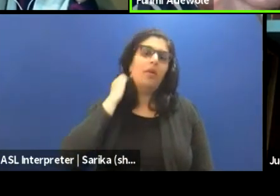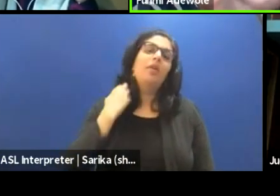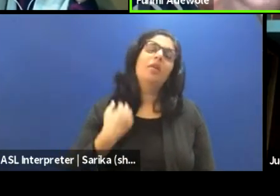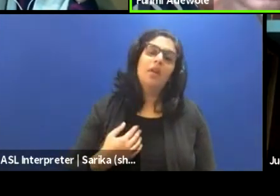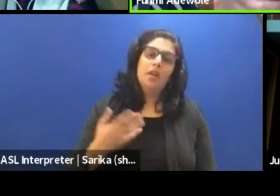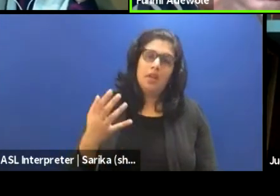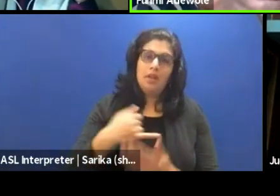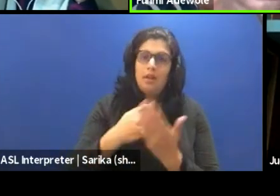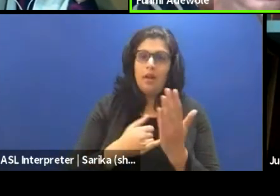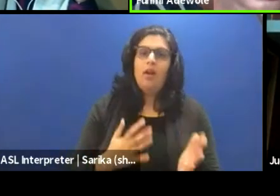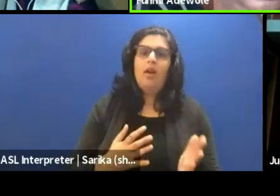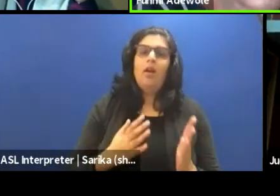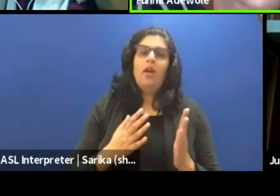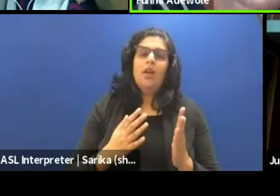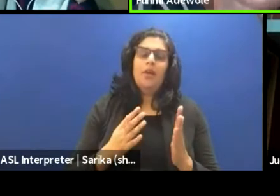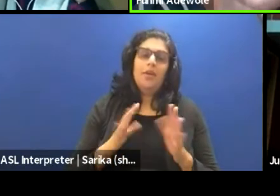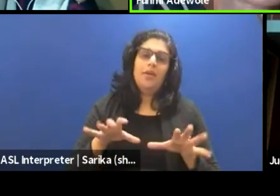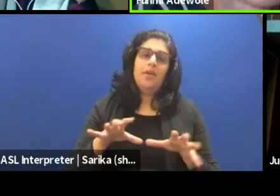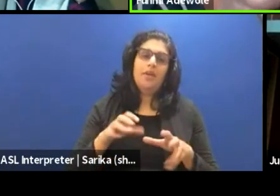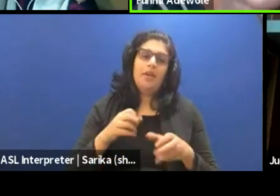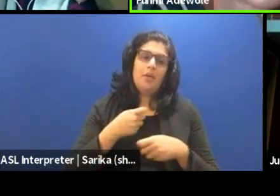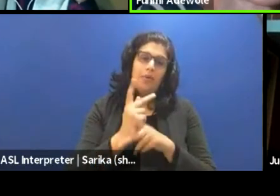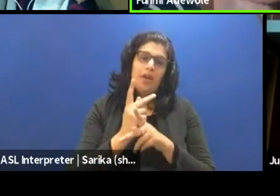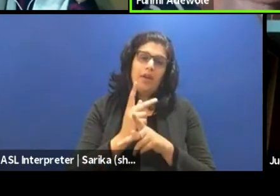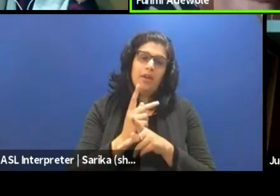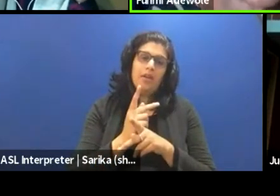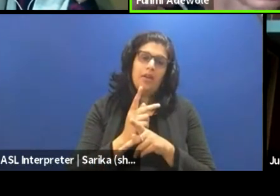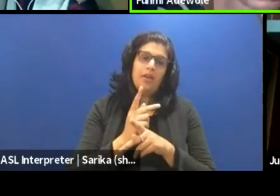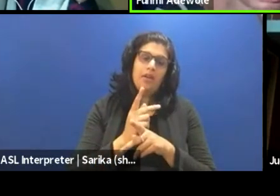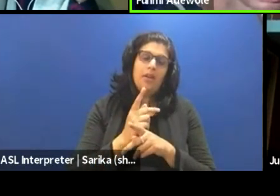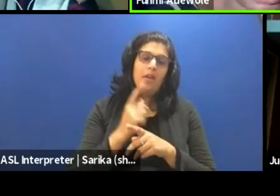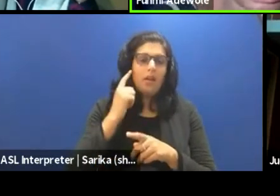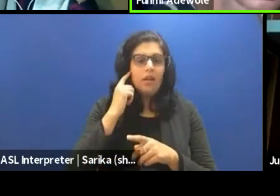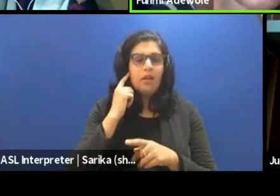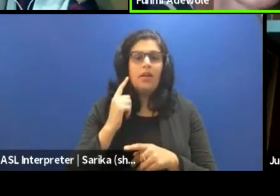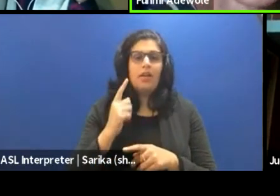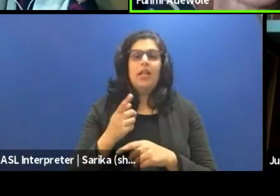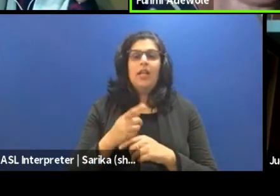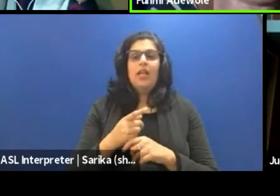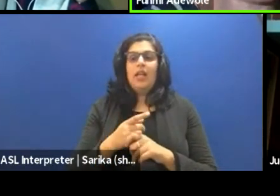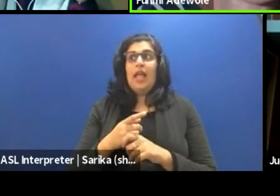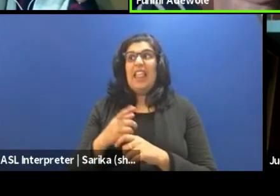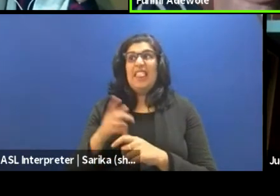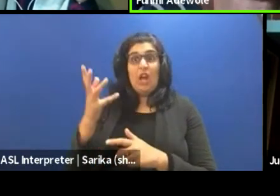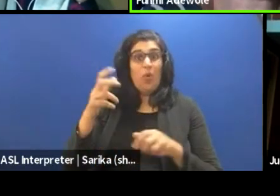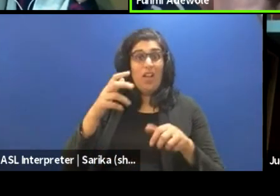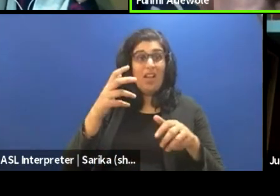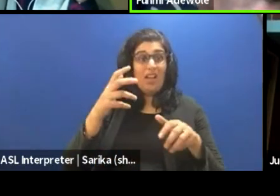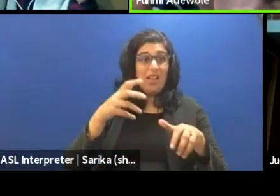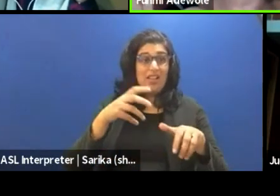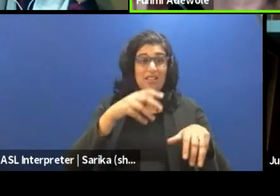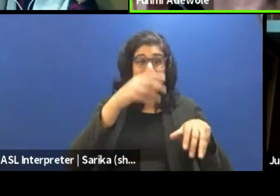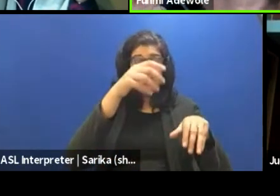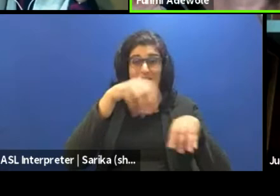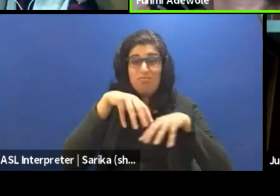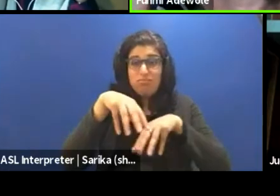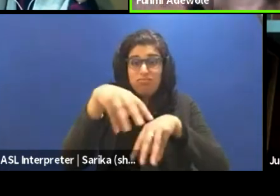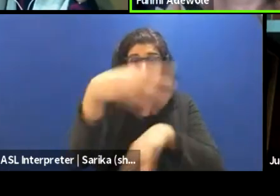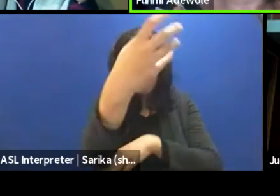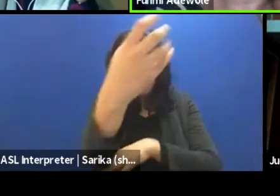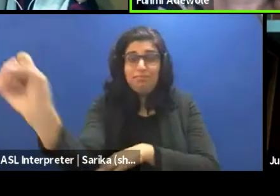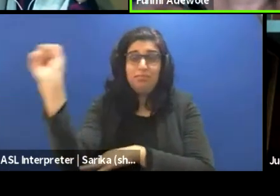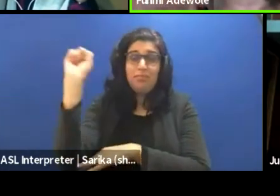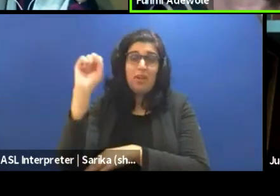who did a production at the Barbican and there was a riot, you know. know, he was doing